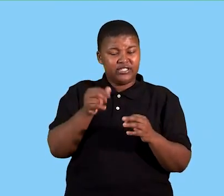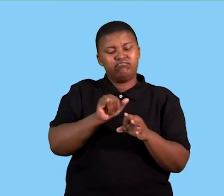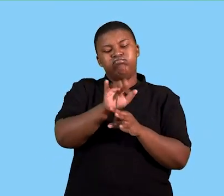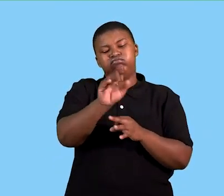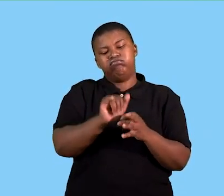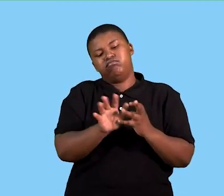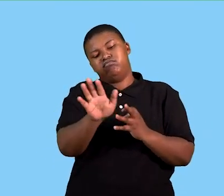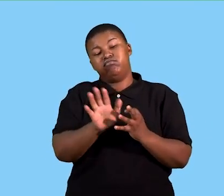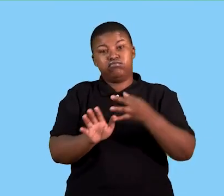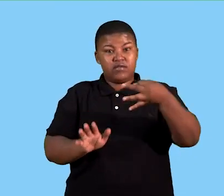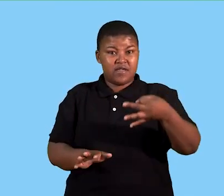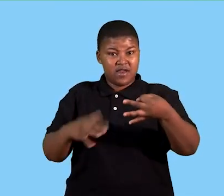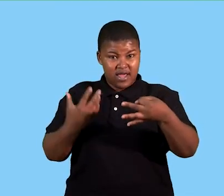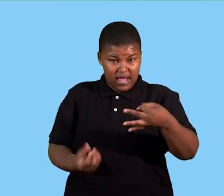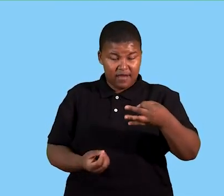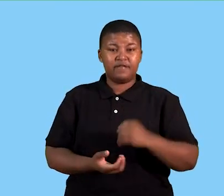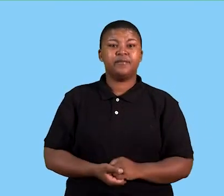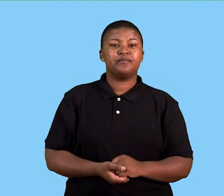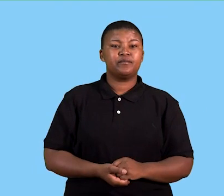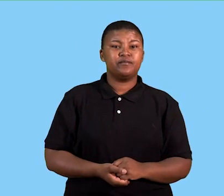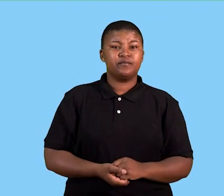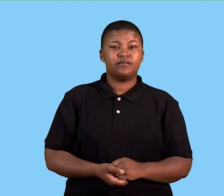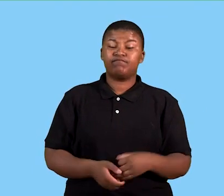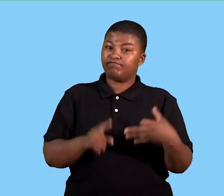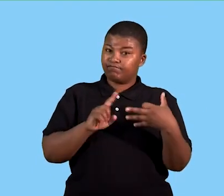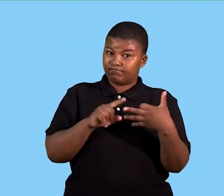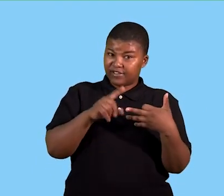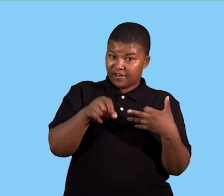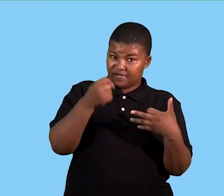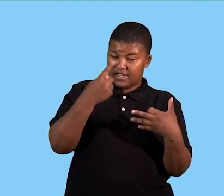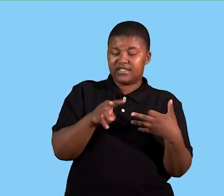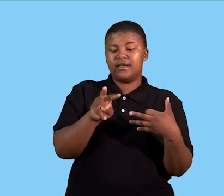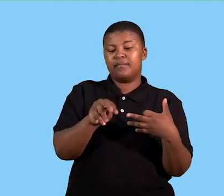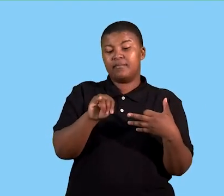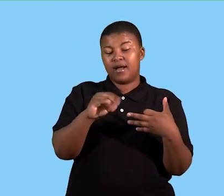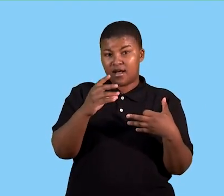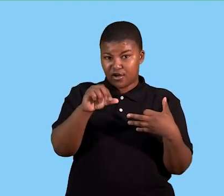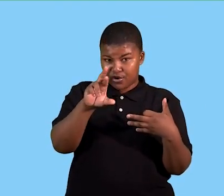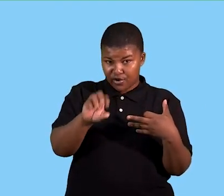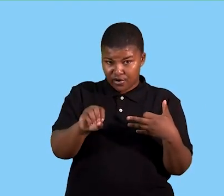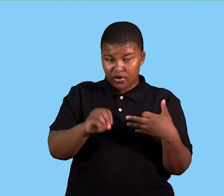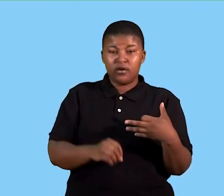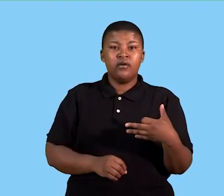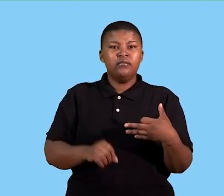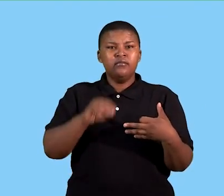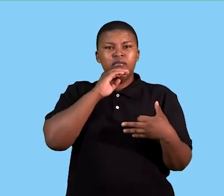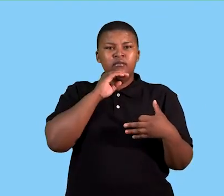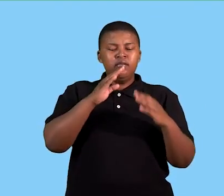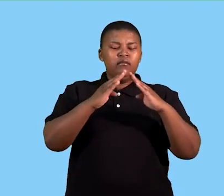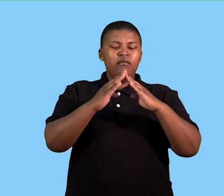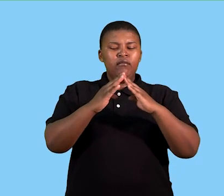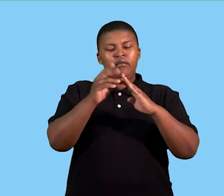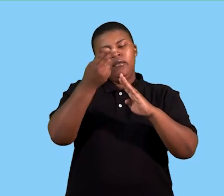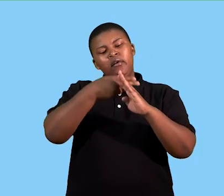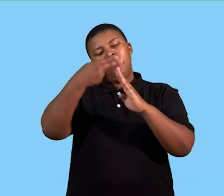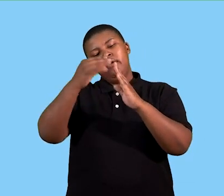has an influence on that business. Now the first one obviously is today's lesson. We will look at the micro environments. Now I'm drawing a little